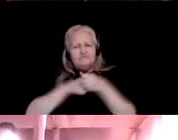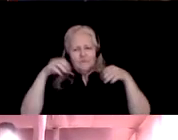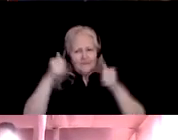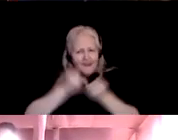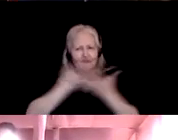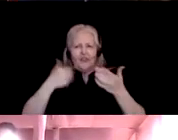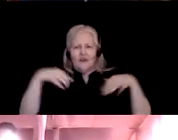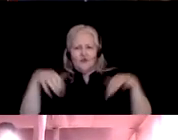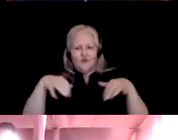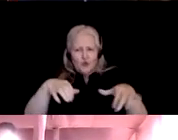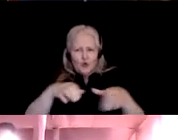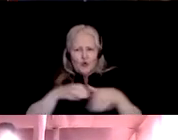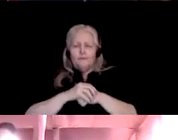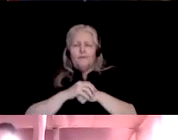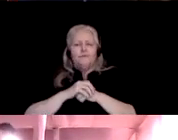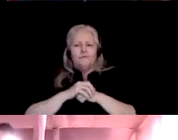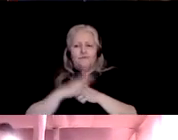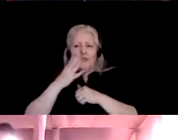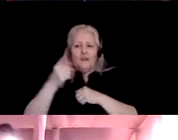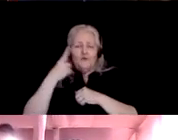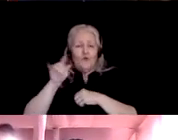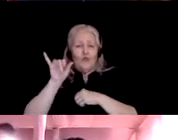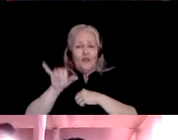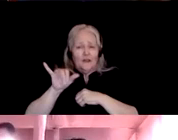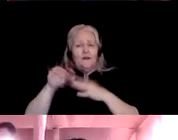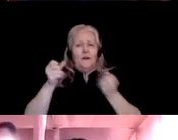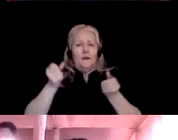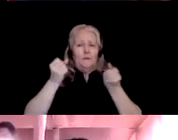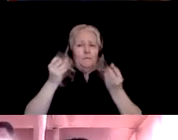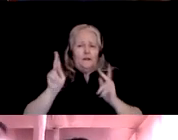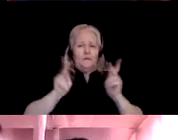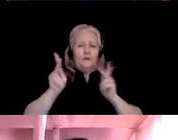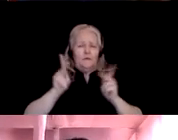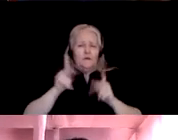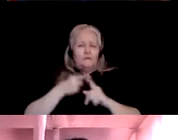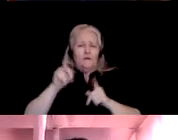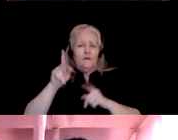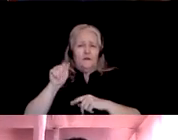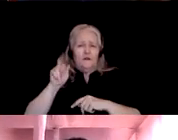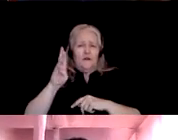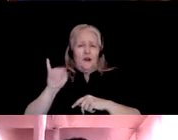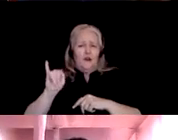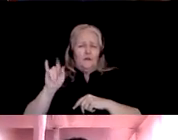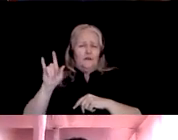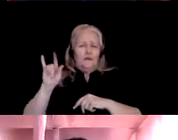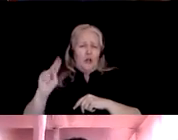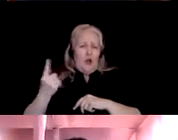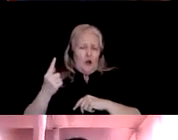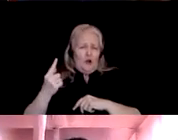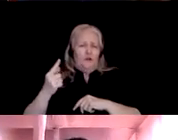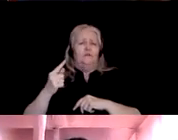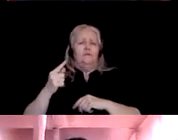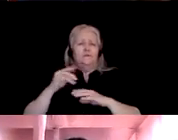And to the many people of Caribbean Langne and beyond Caribbean Langne, thank you.